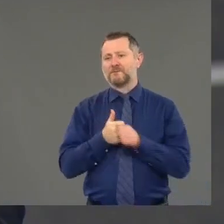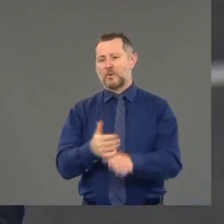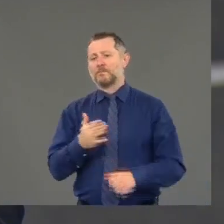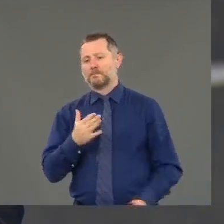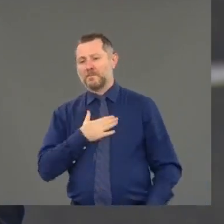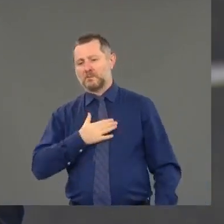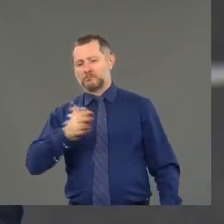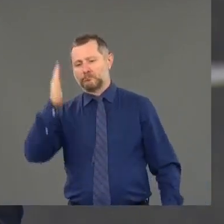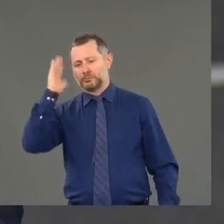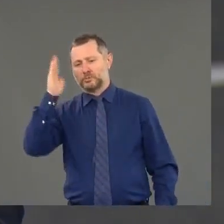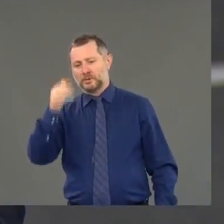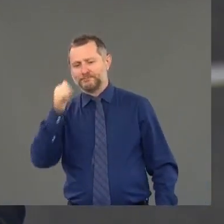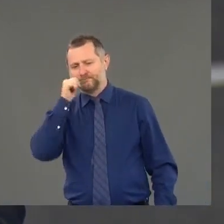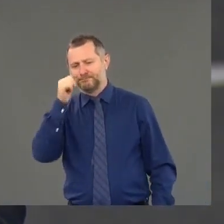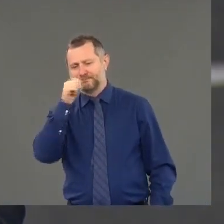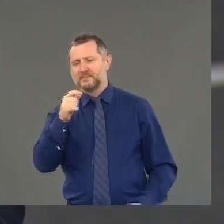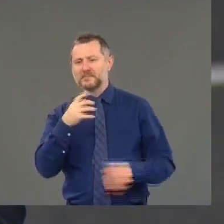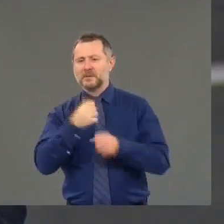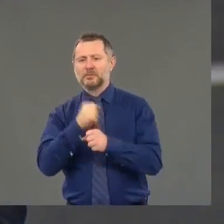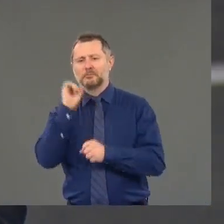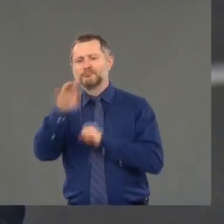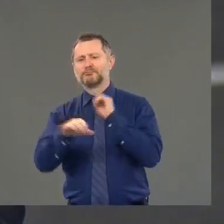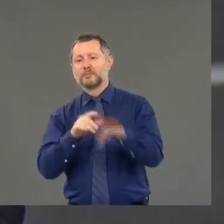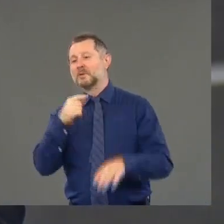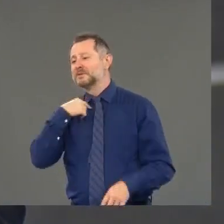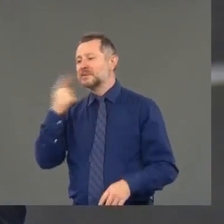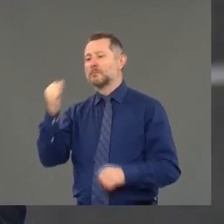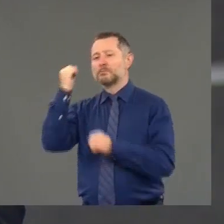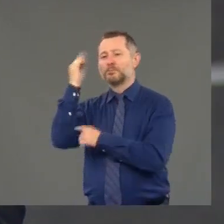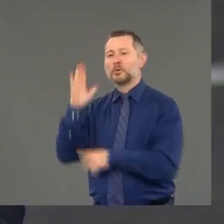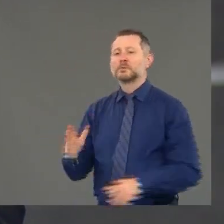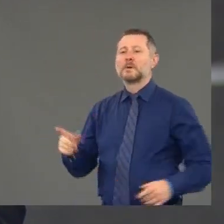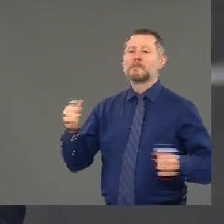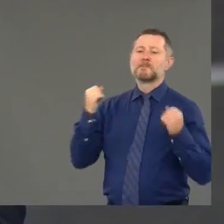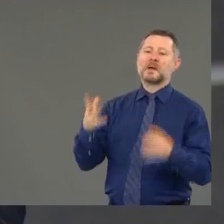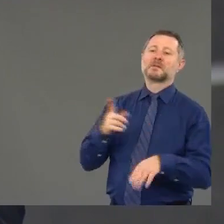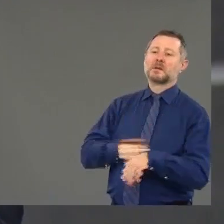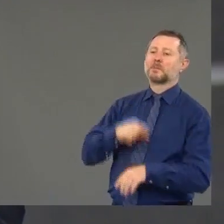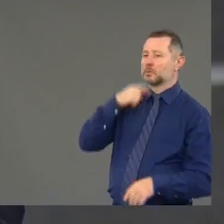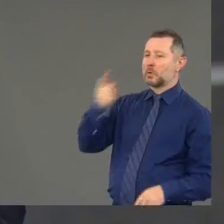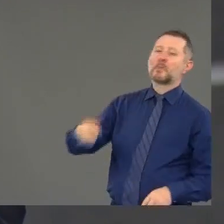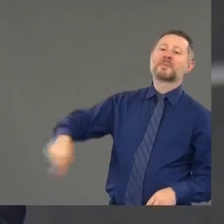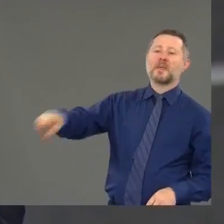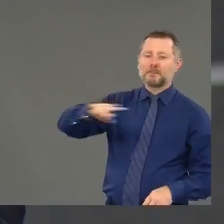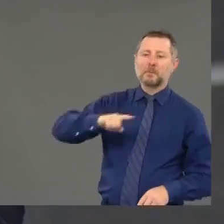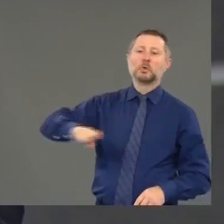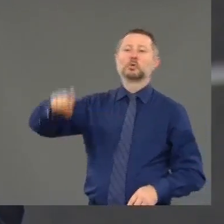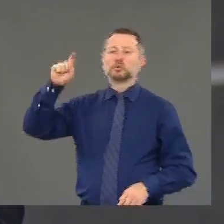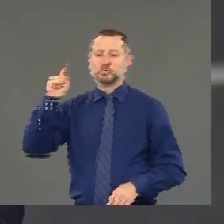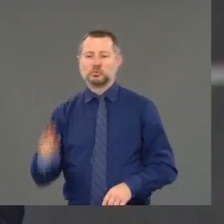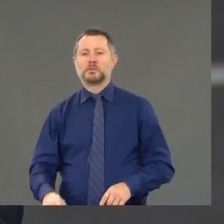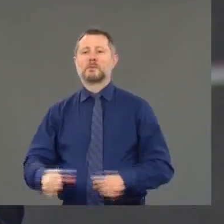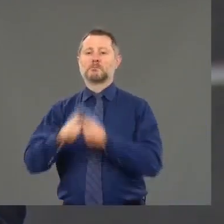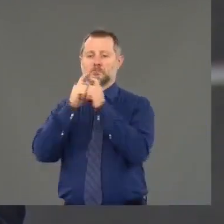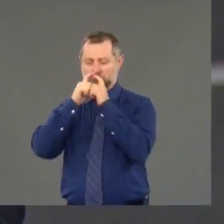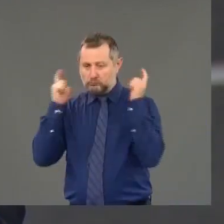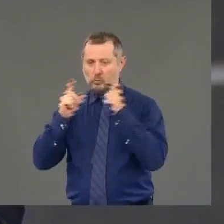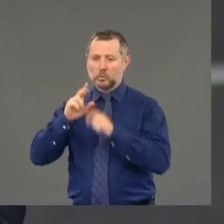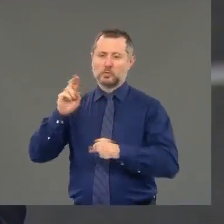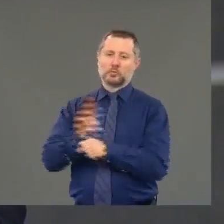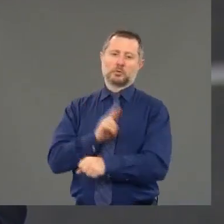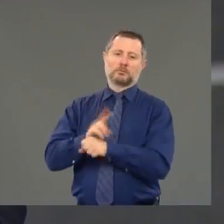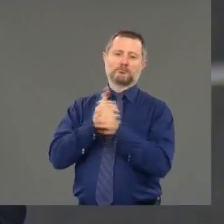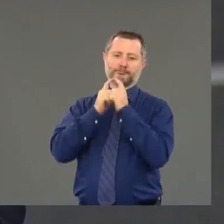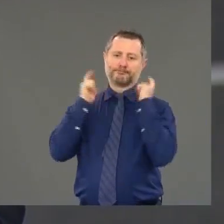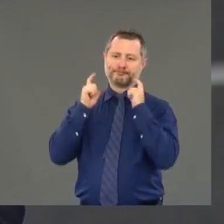because I have said to the protesters on a number of occasions, you should be wearing masks.